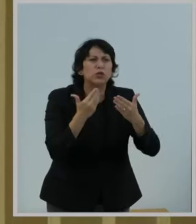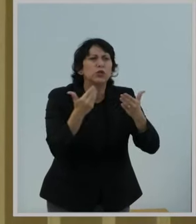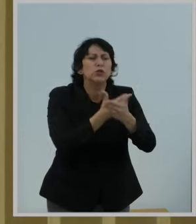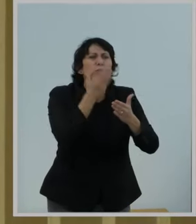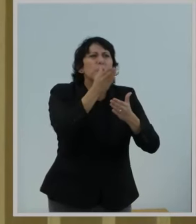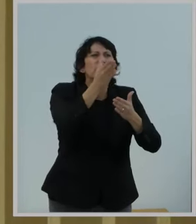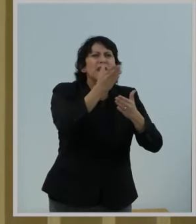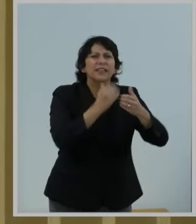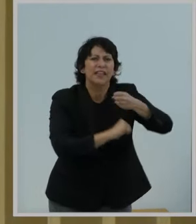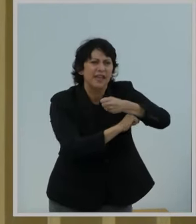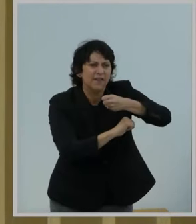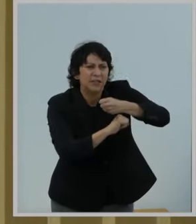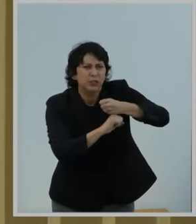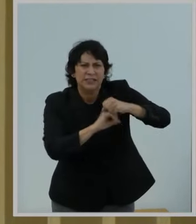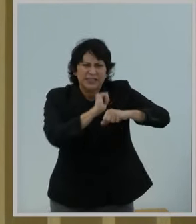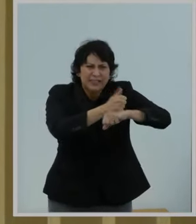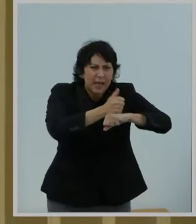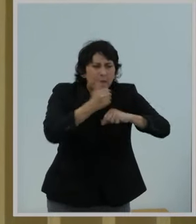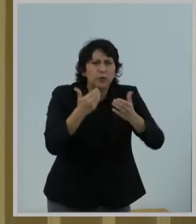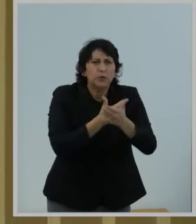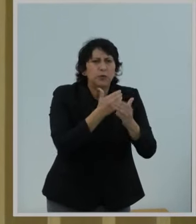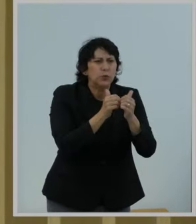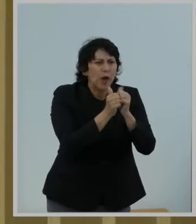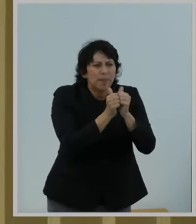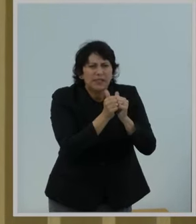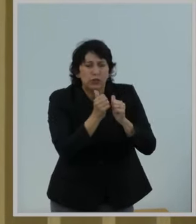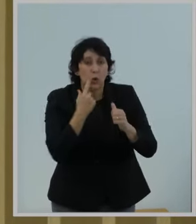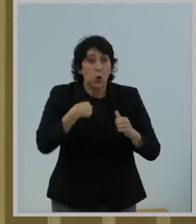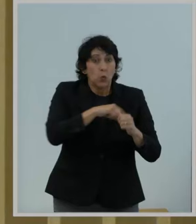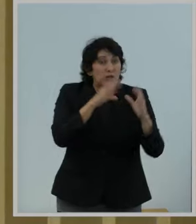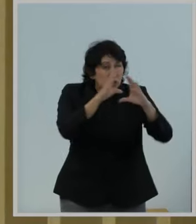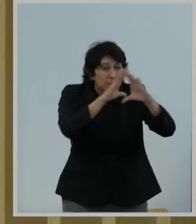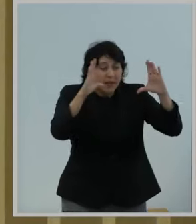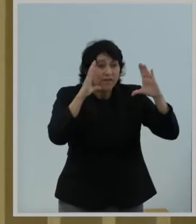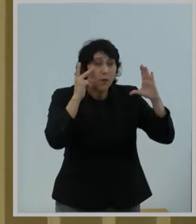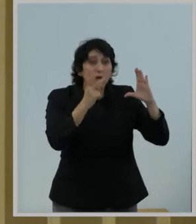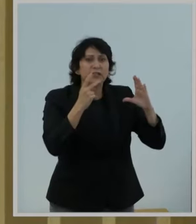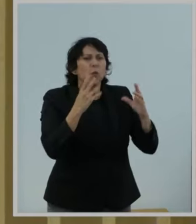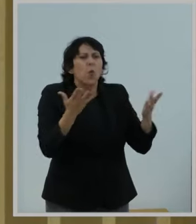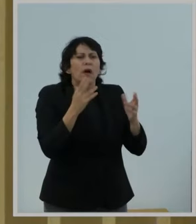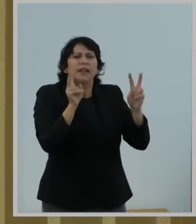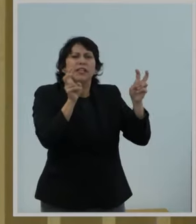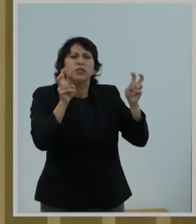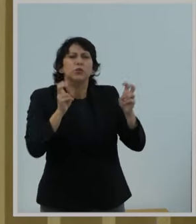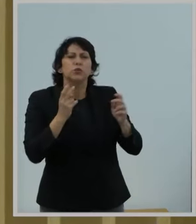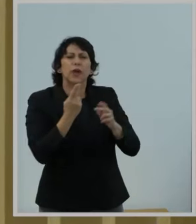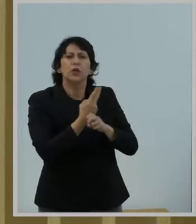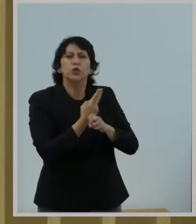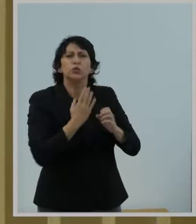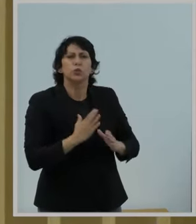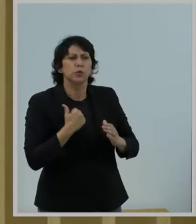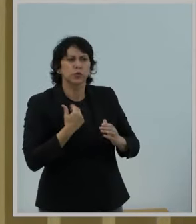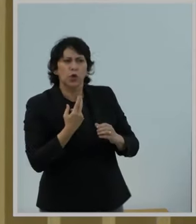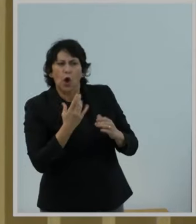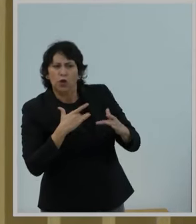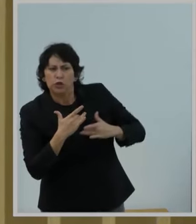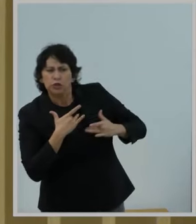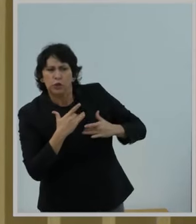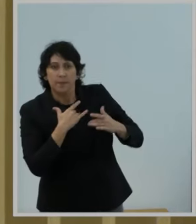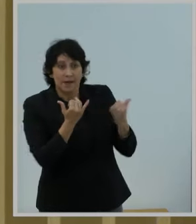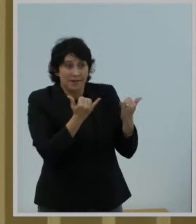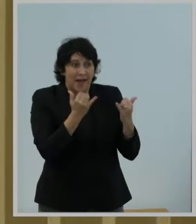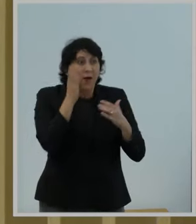new forms of competition. We should tackle the issues that consumers care about today and into the future.